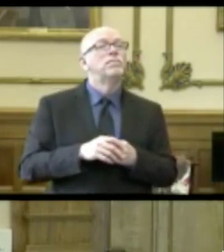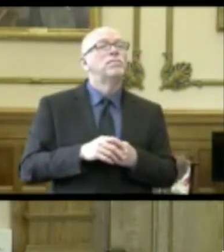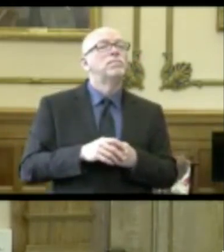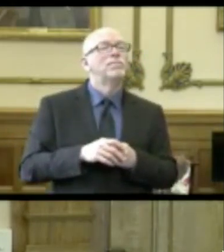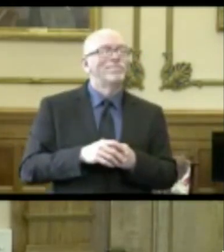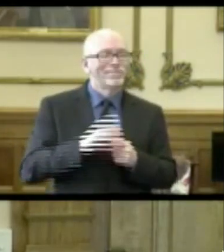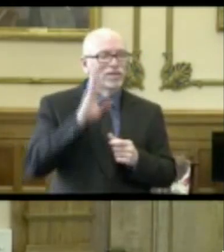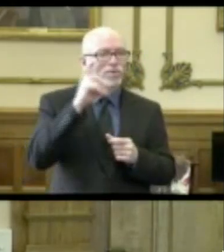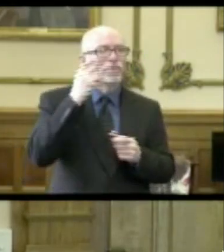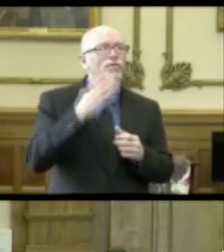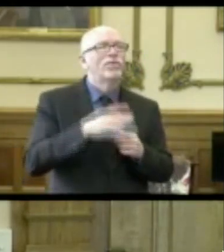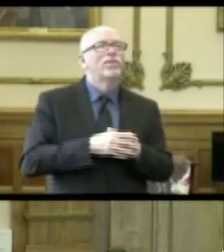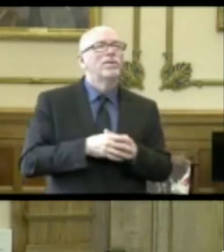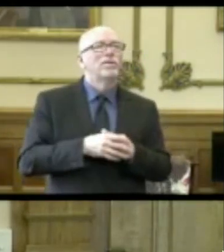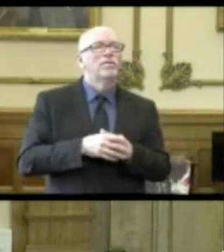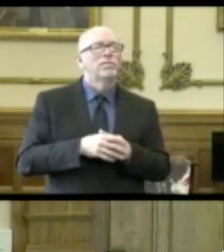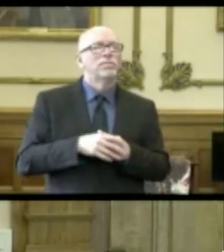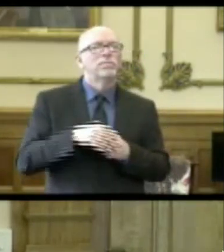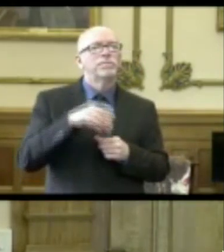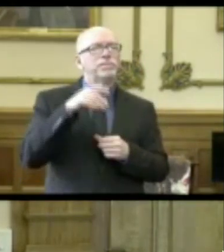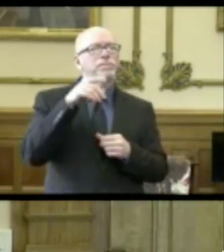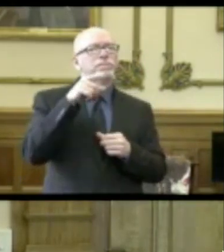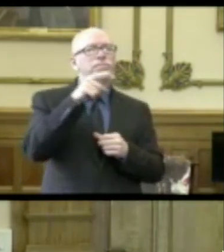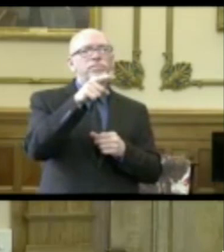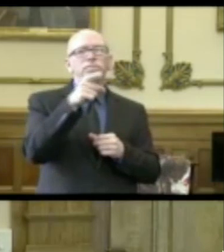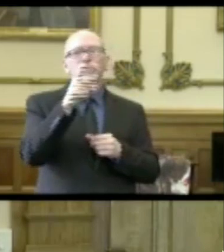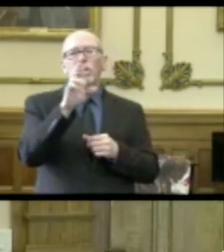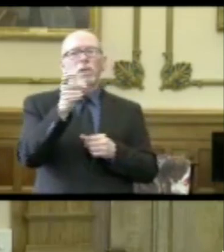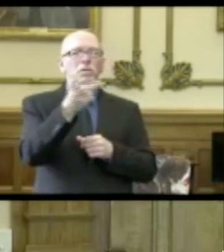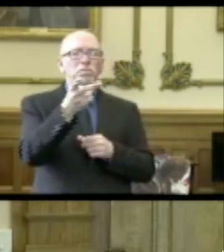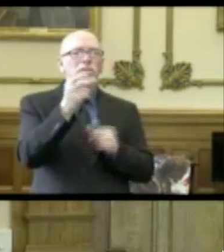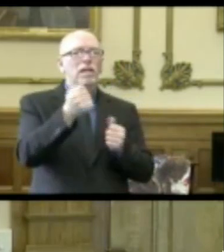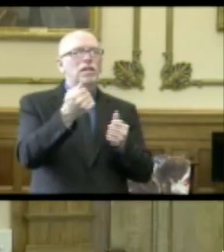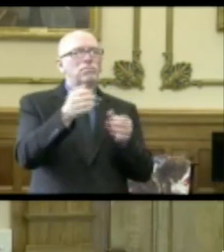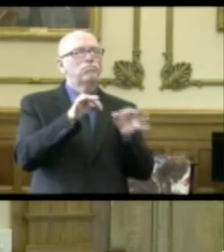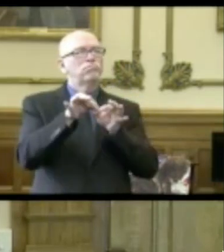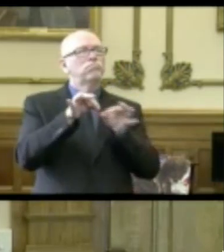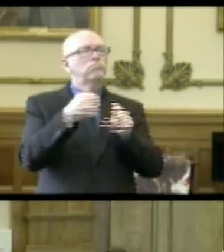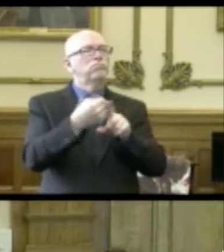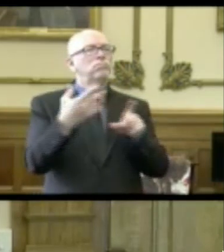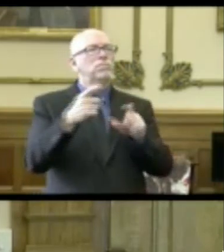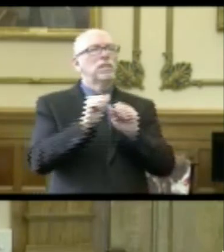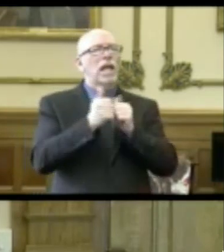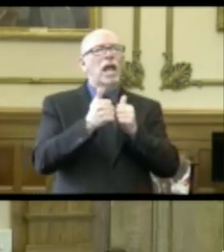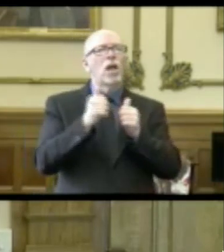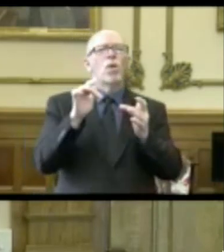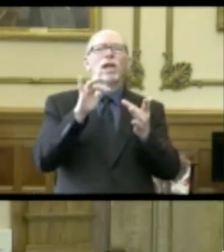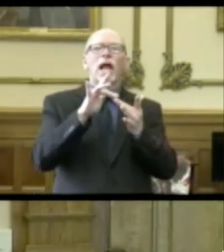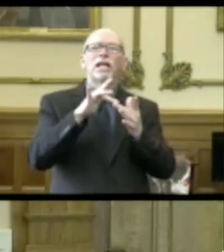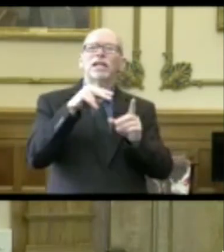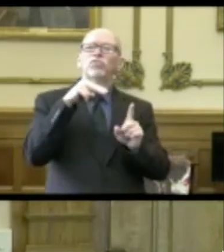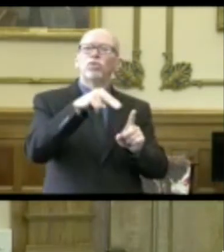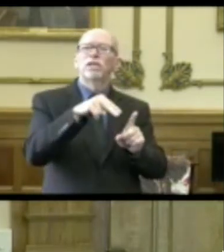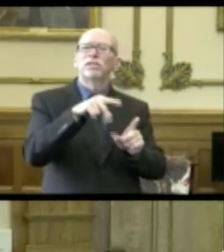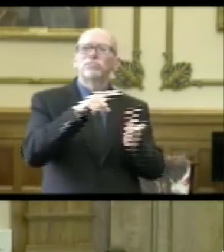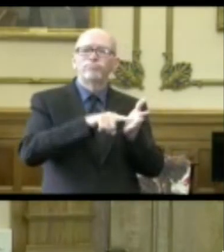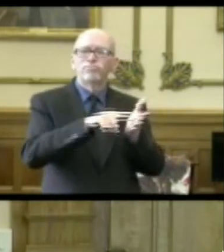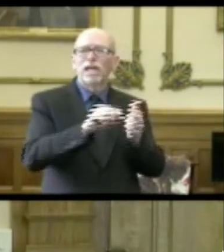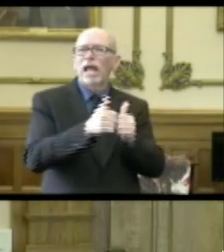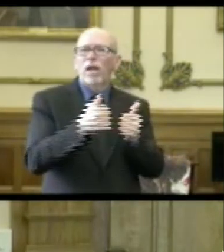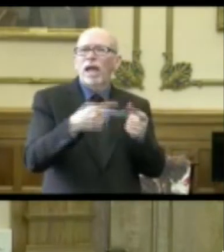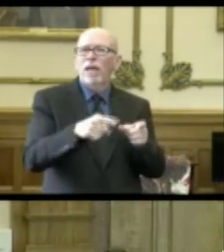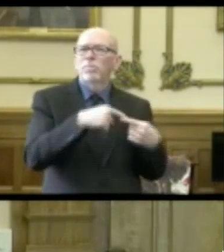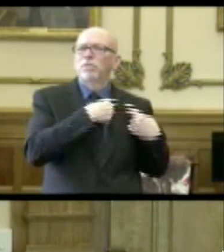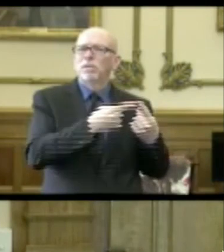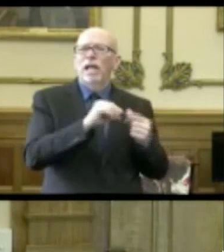Hello, Governor. Could you or Dr. Box give details on how contact tracing has been done so far and how that